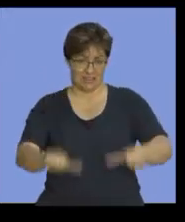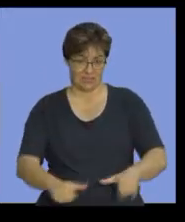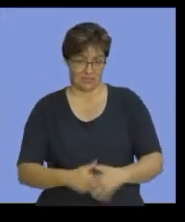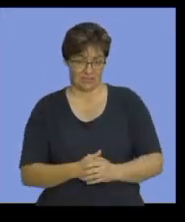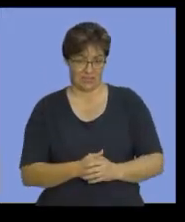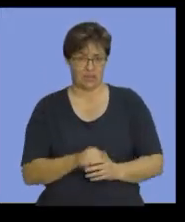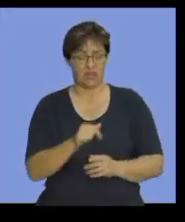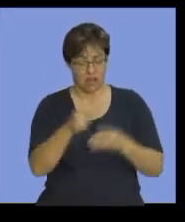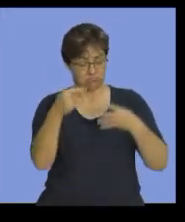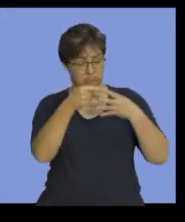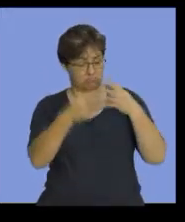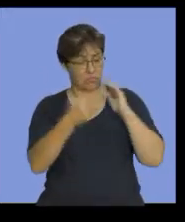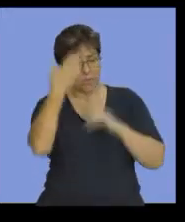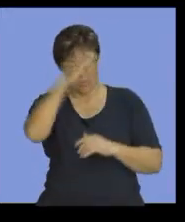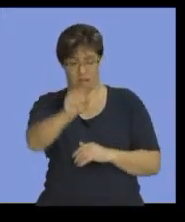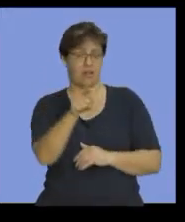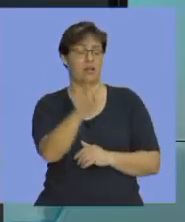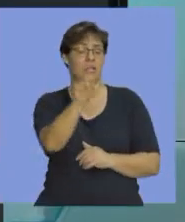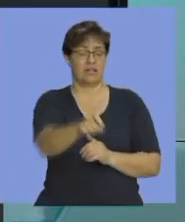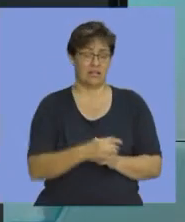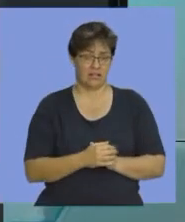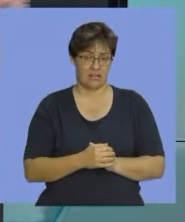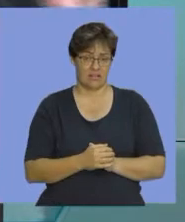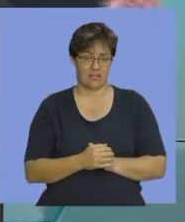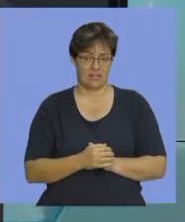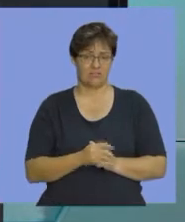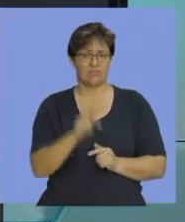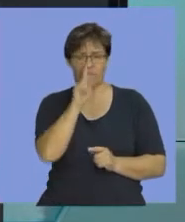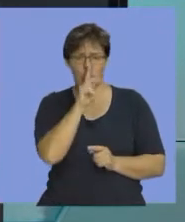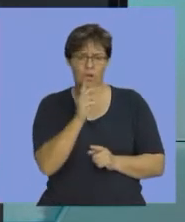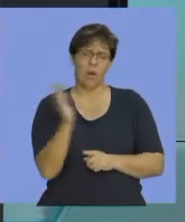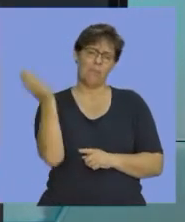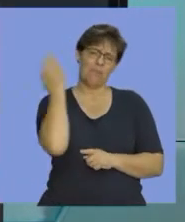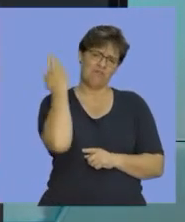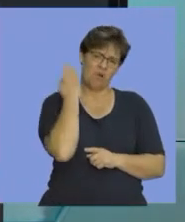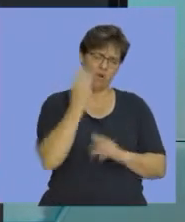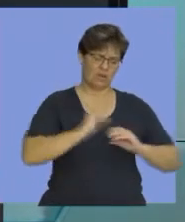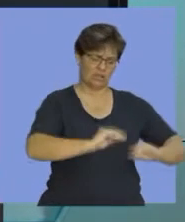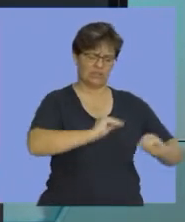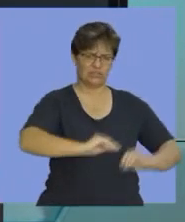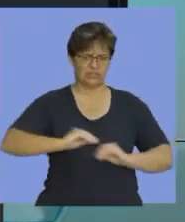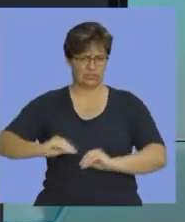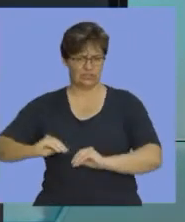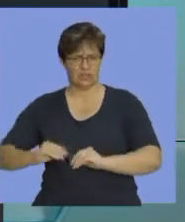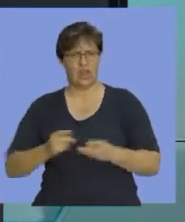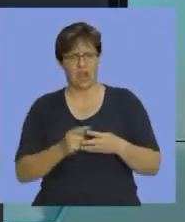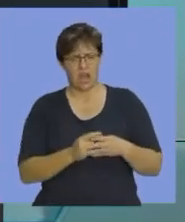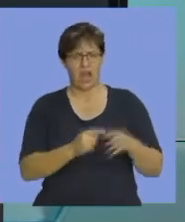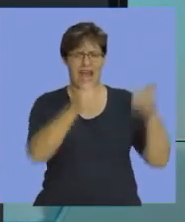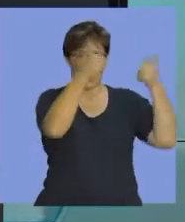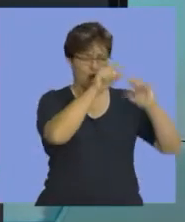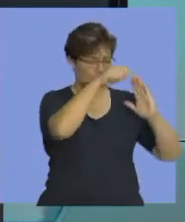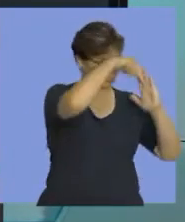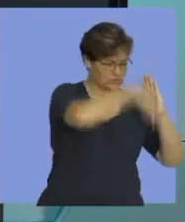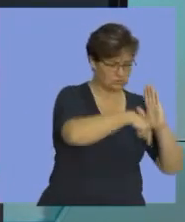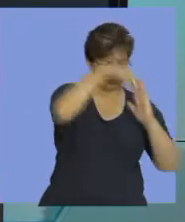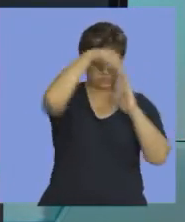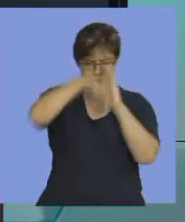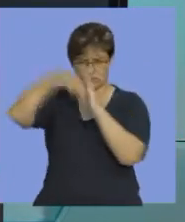know these ledger accounts. Because if you look at our previous lessons, we went through these accounts in detail,